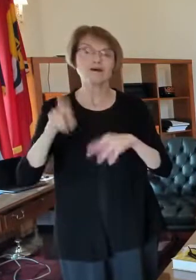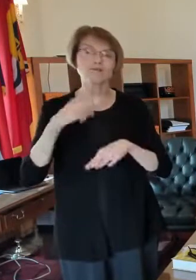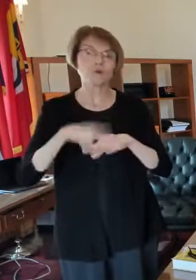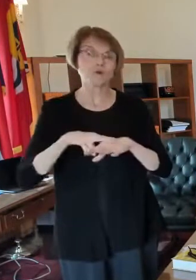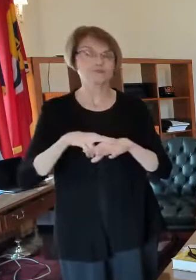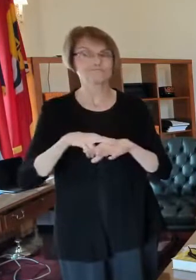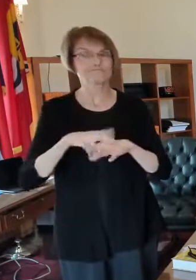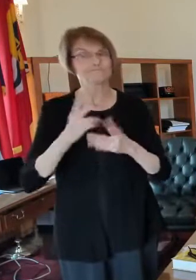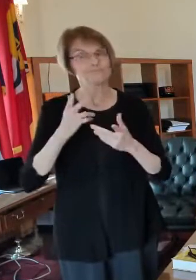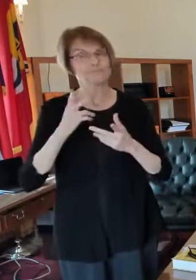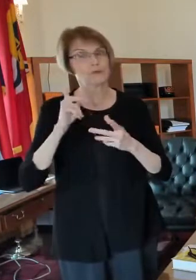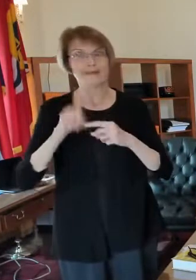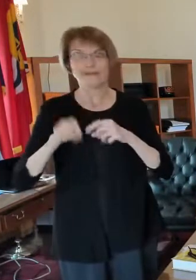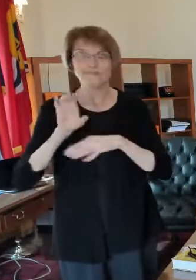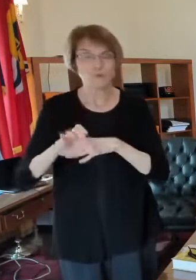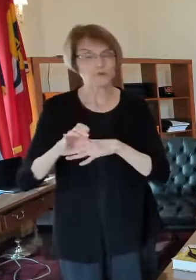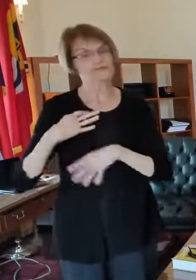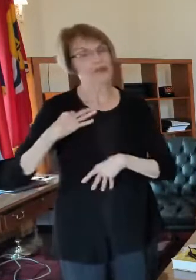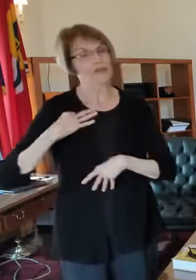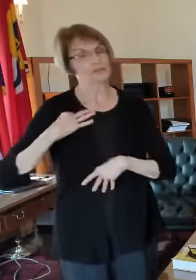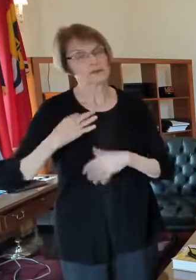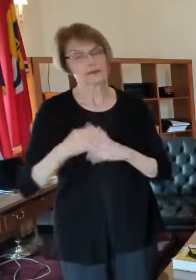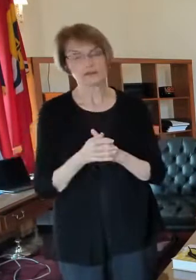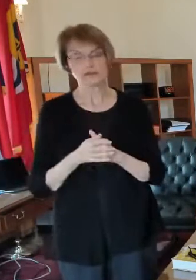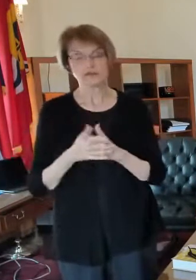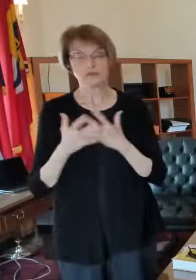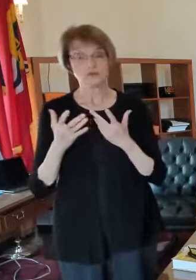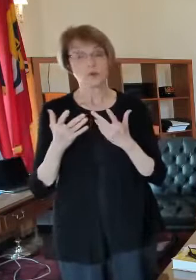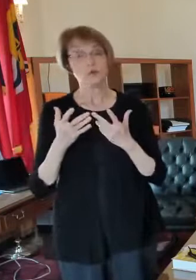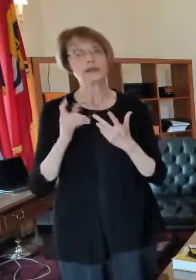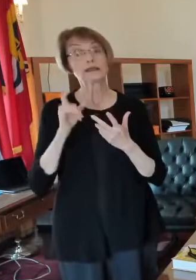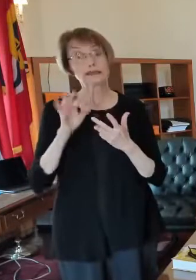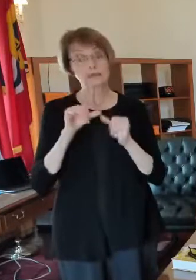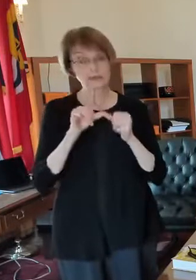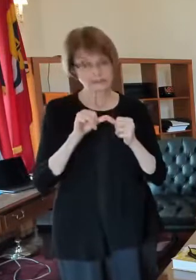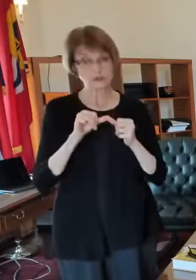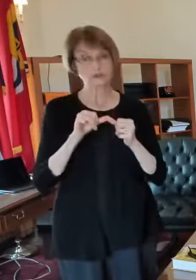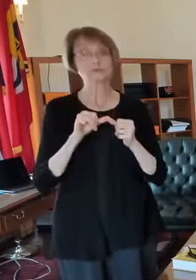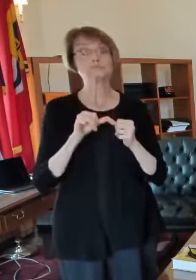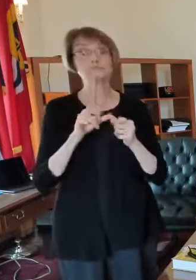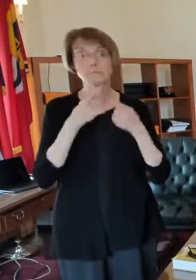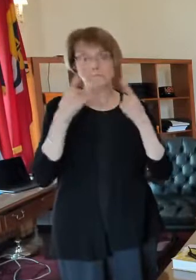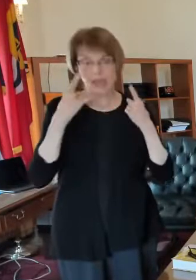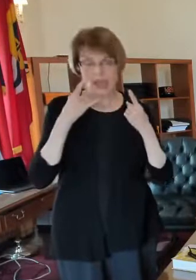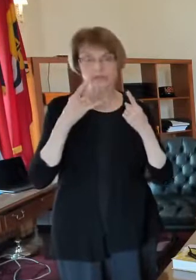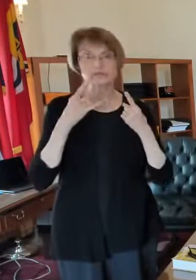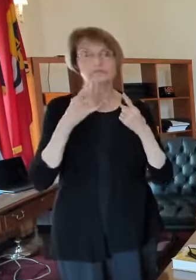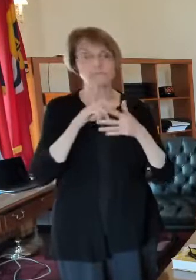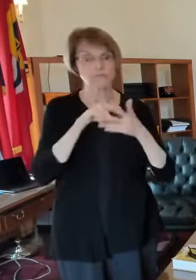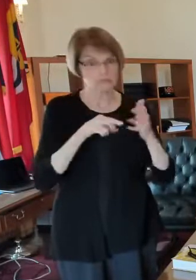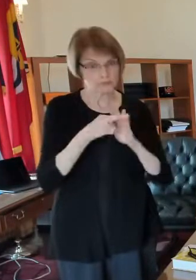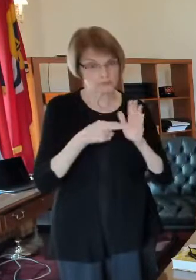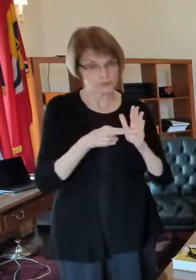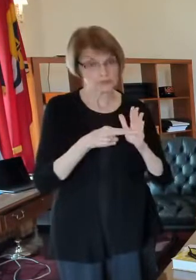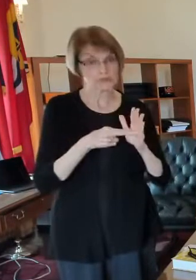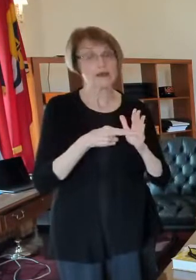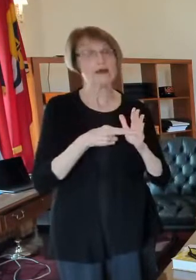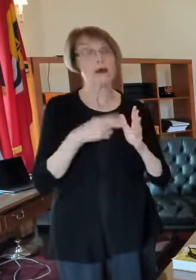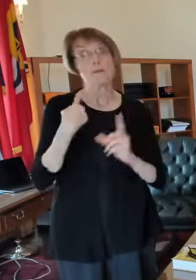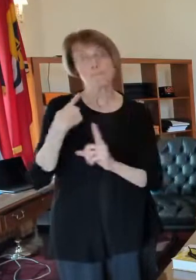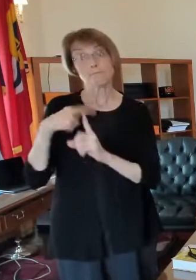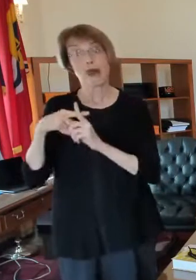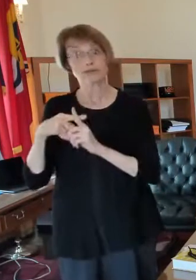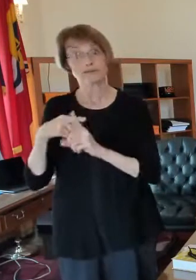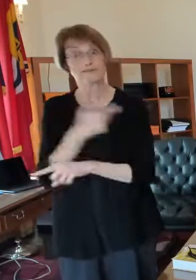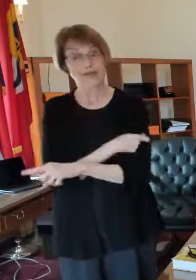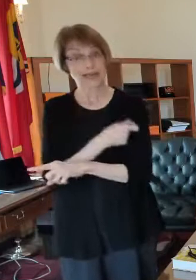I think between the mitigation procedures of mask wearing and the vaccinations uh you know we're we're thankful